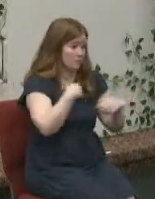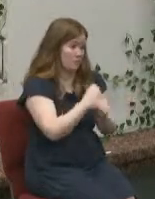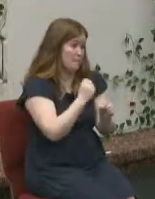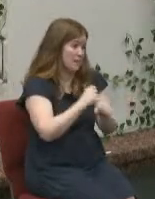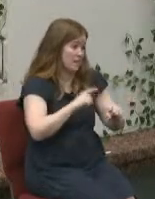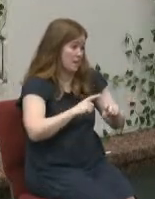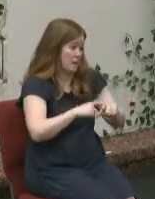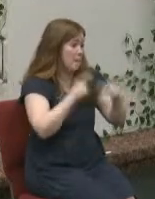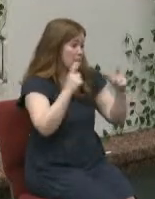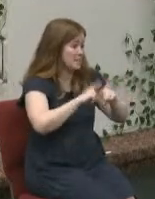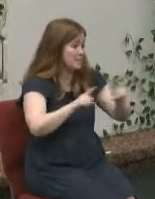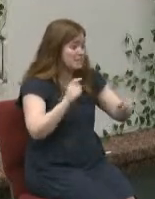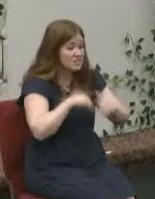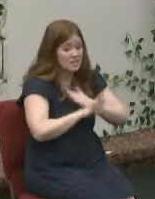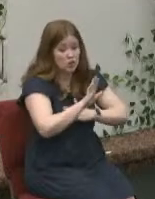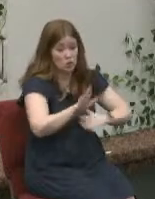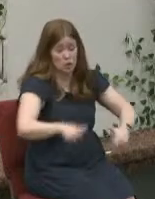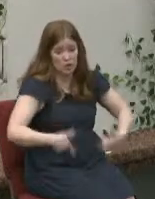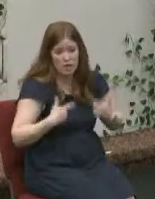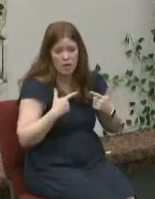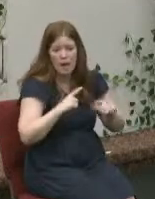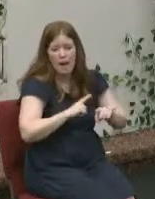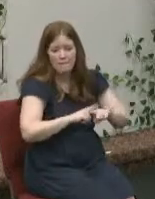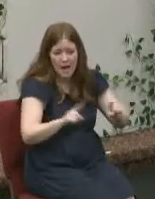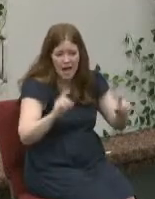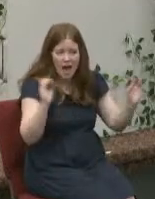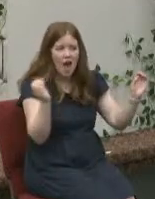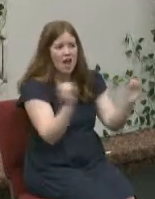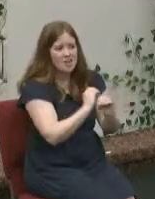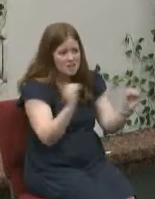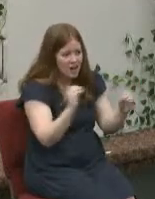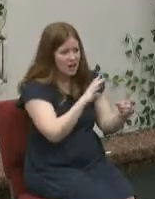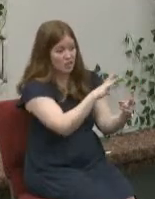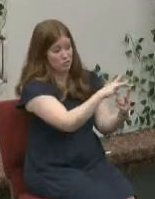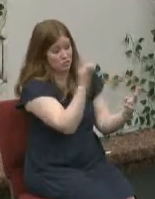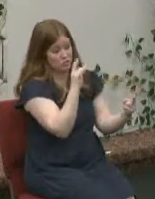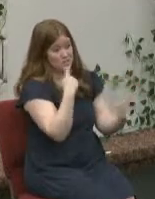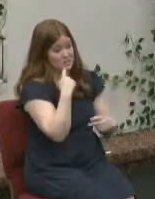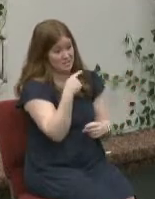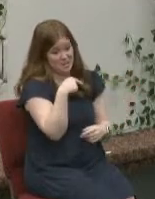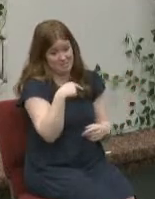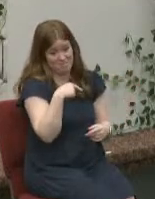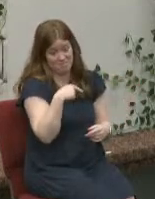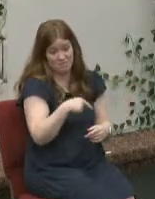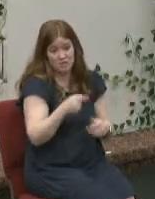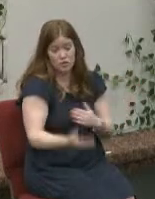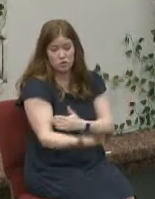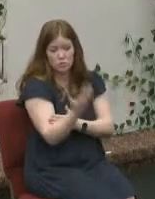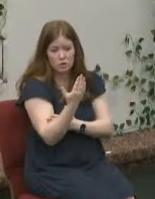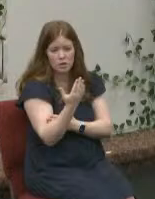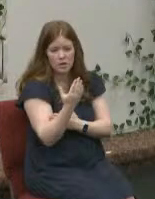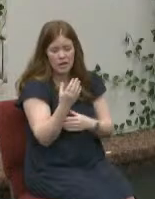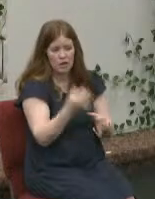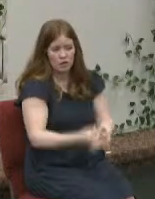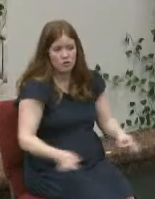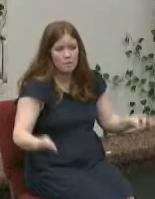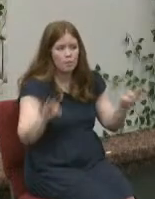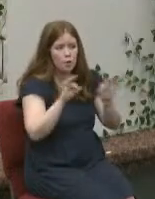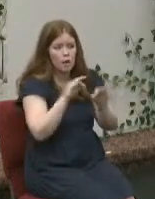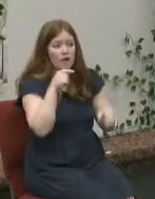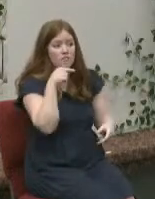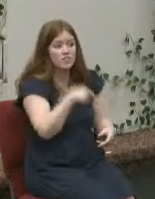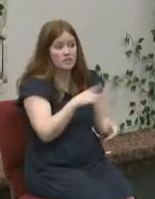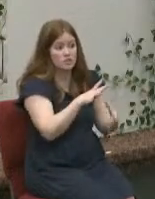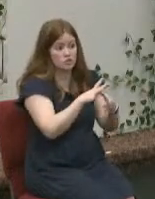difference but none of them that I've mentioned this morning so far as important as they are compared to the choice